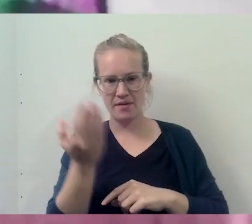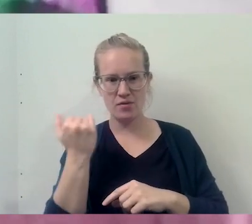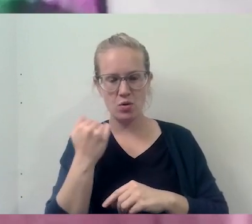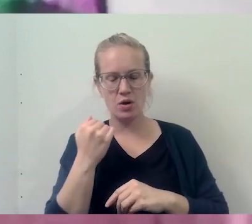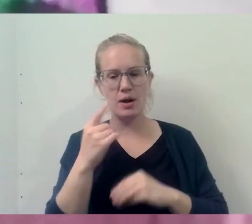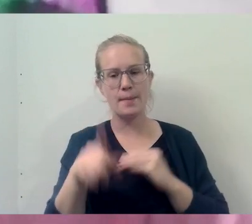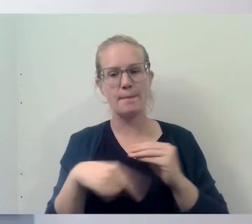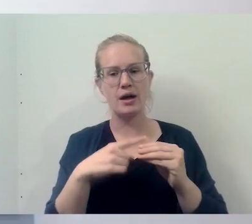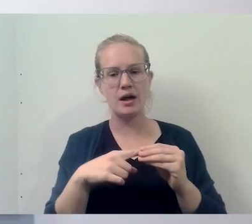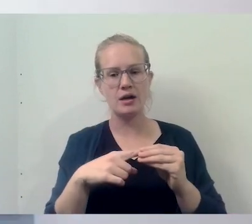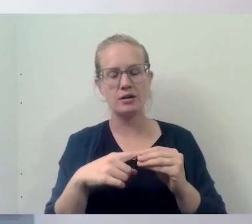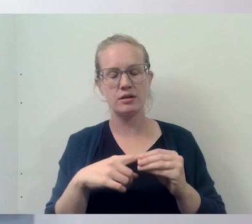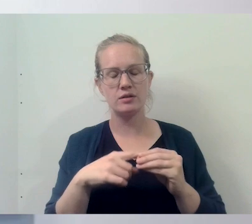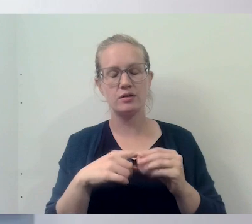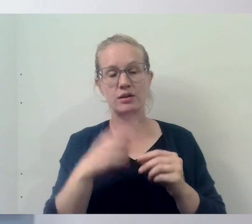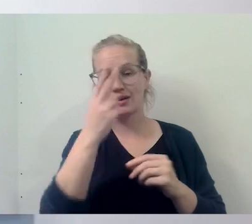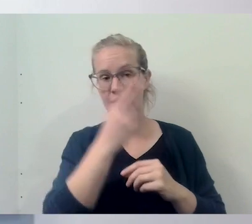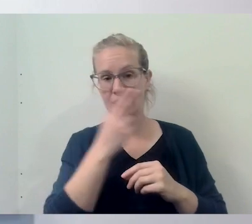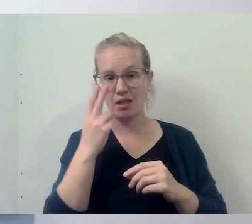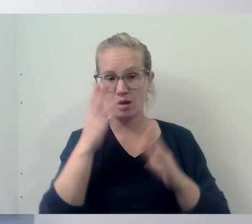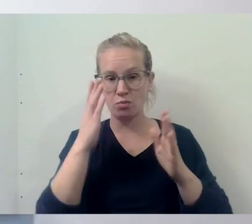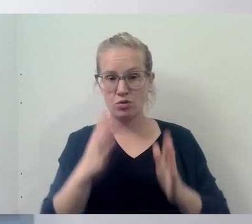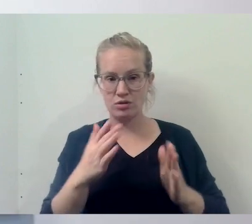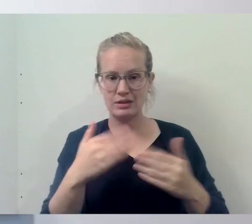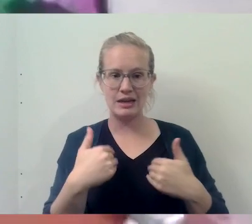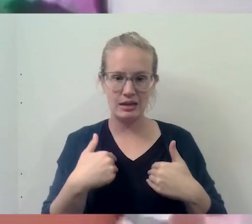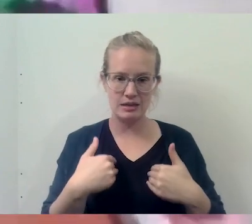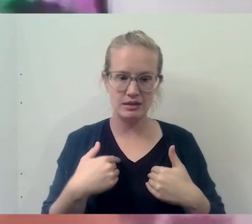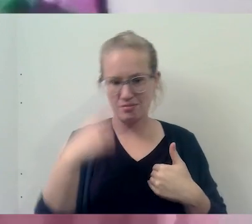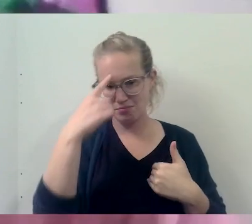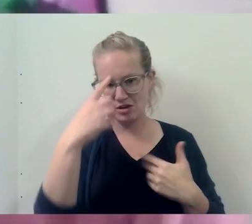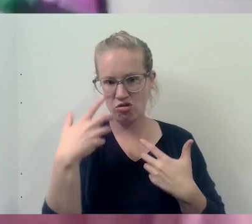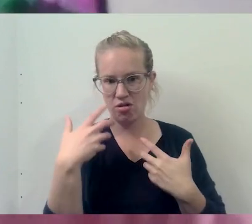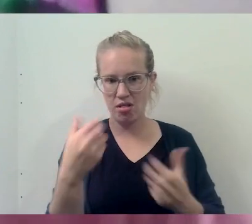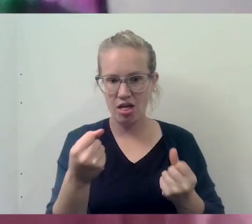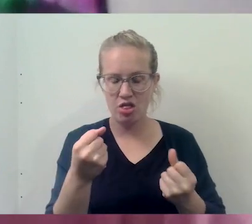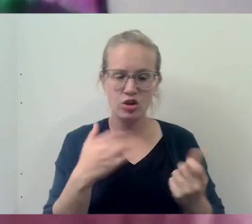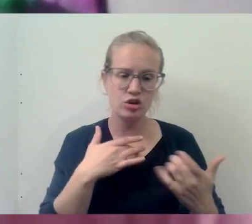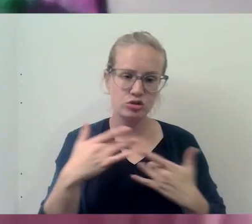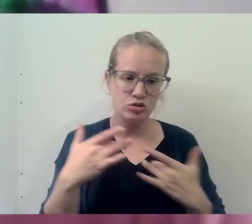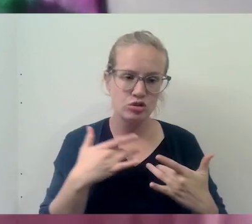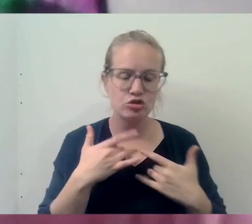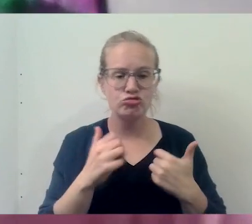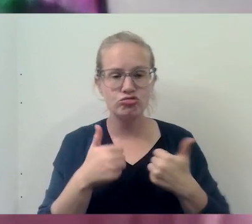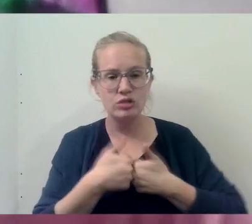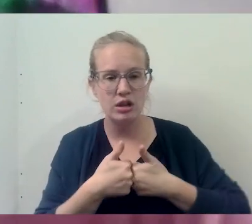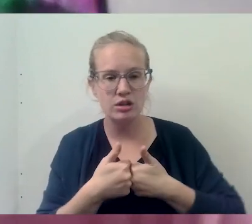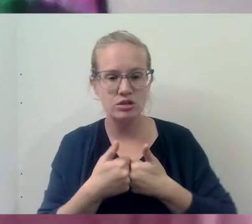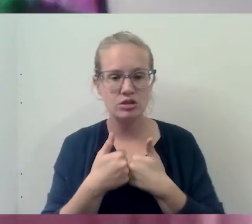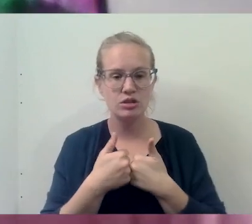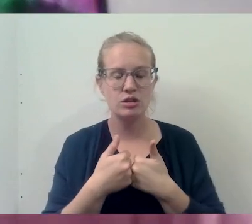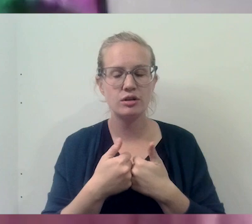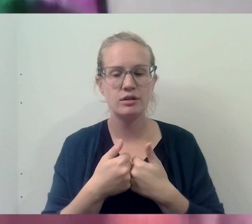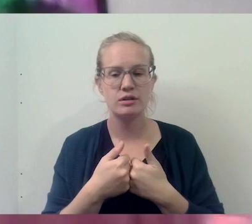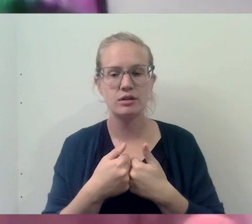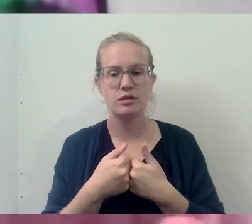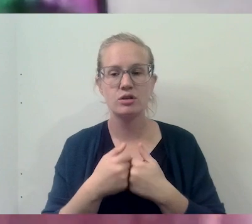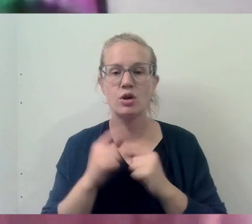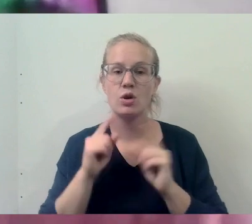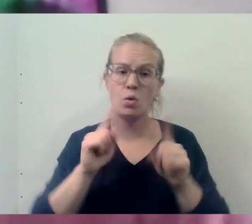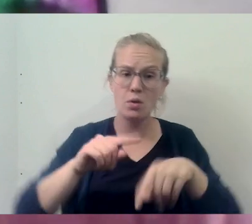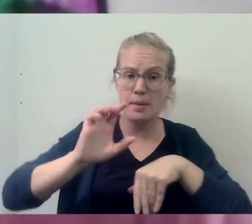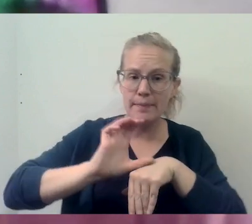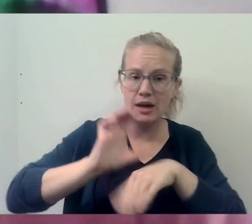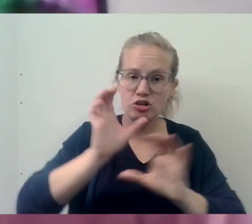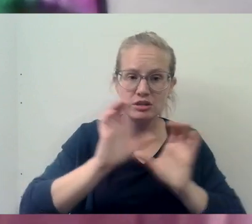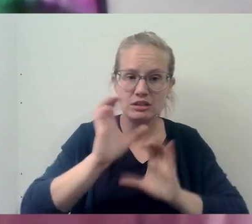um, you know, when a Catholic has, uh, maybe a mental health kind of concern or challenge and they go to their parish